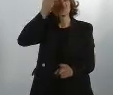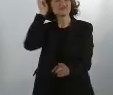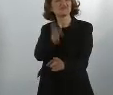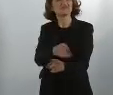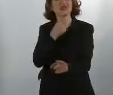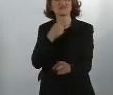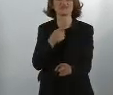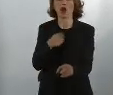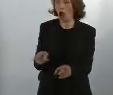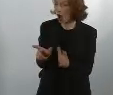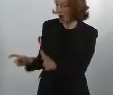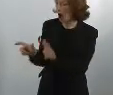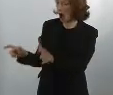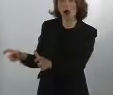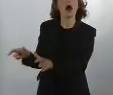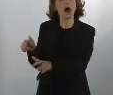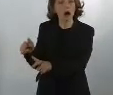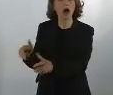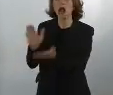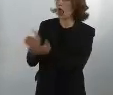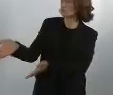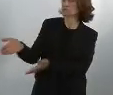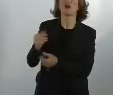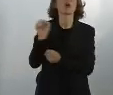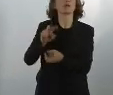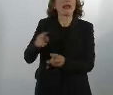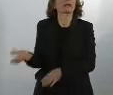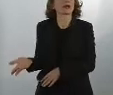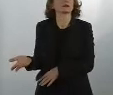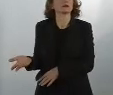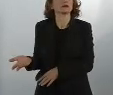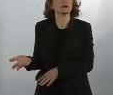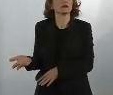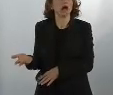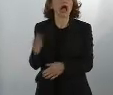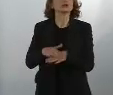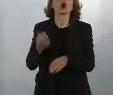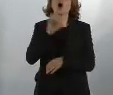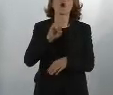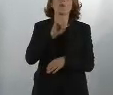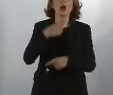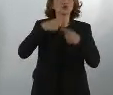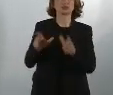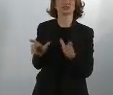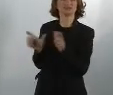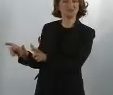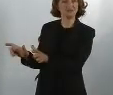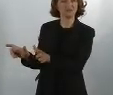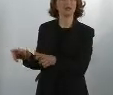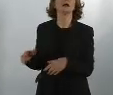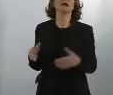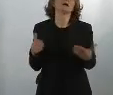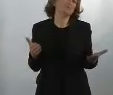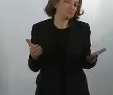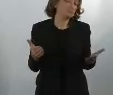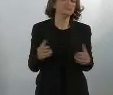Commission, and what do you think? Do you think that the position of hardliners will become even stronger if they say, well, the